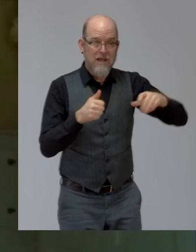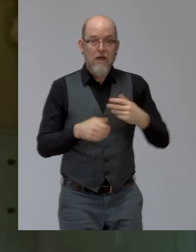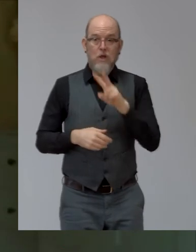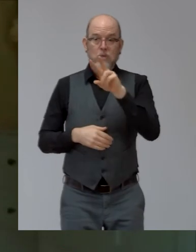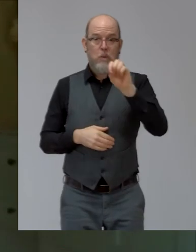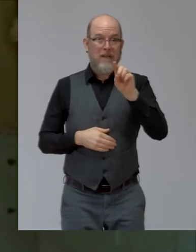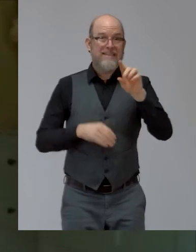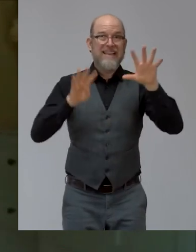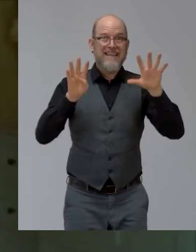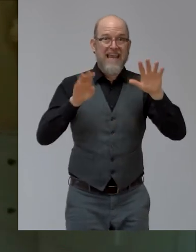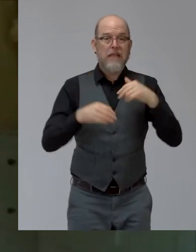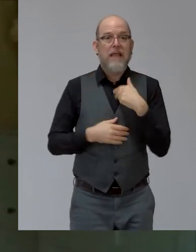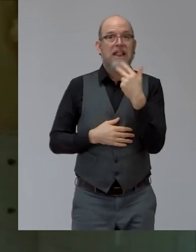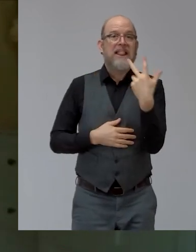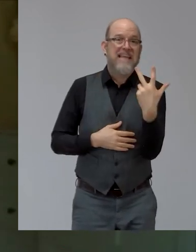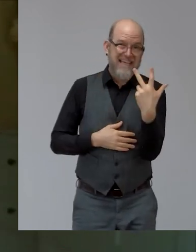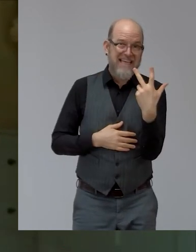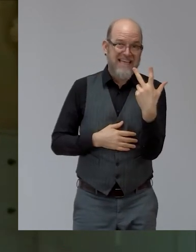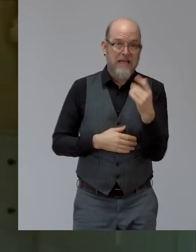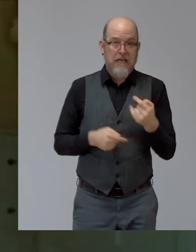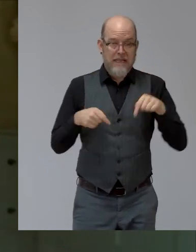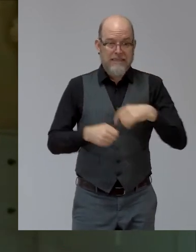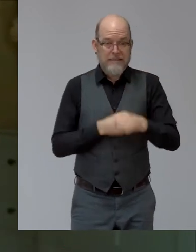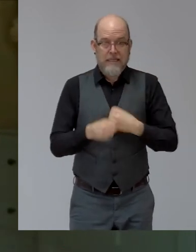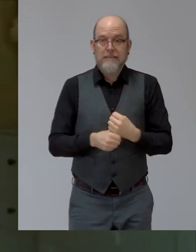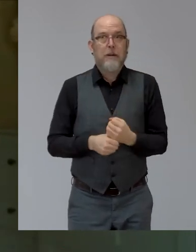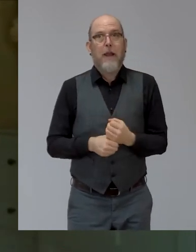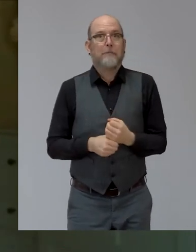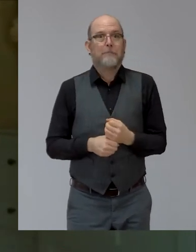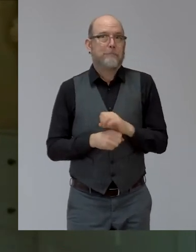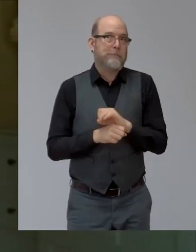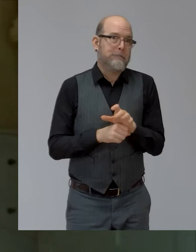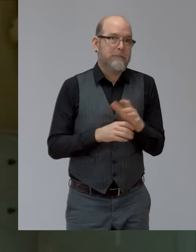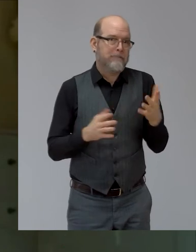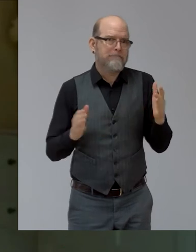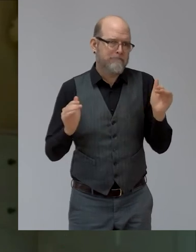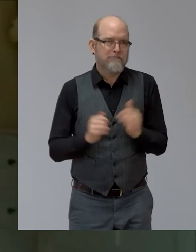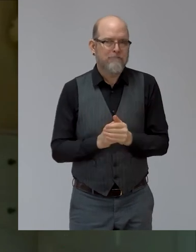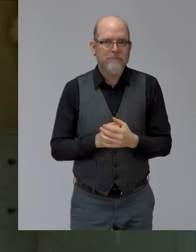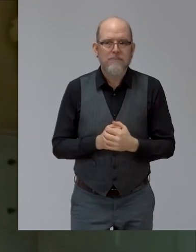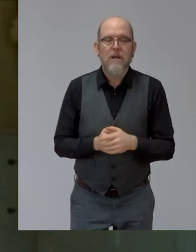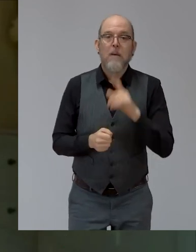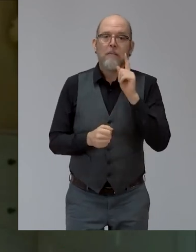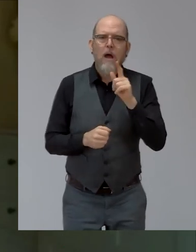this year, even fewer for obvious reasons. But, um, so, you know, the management styles changed slightly, but I think what's made,